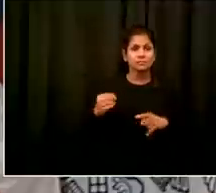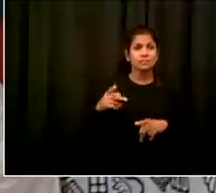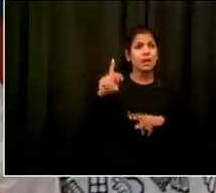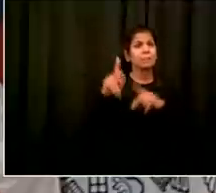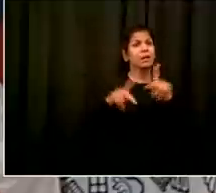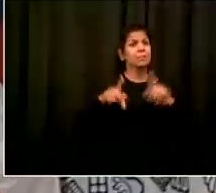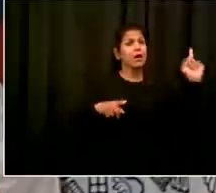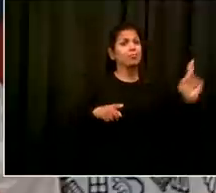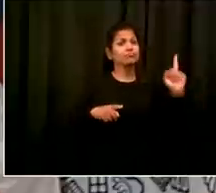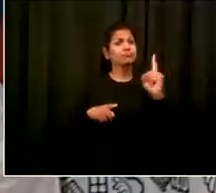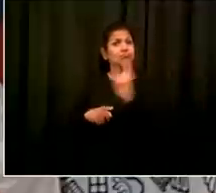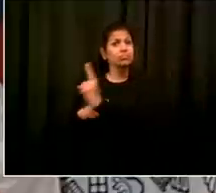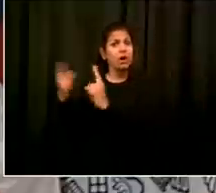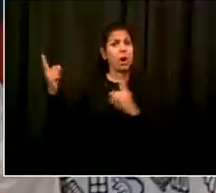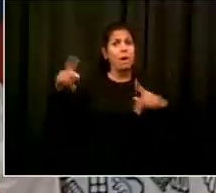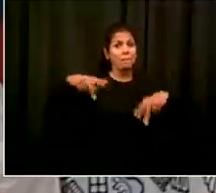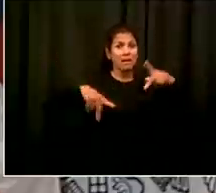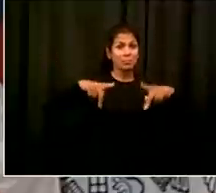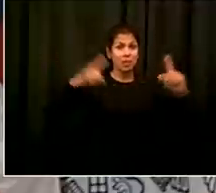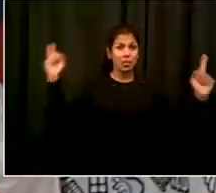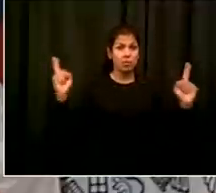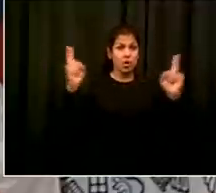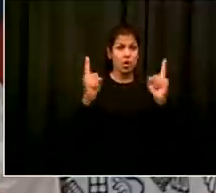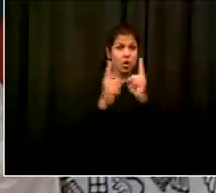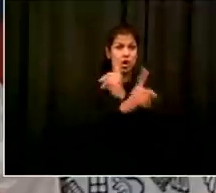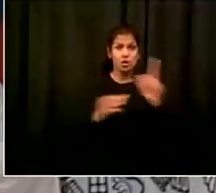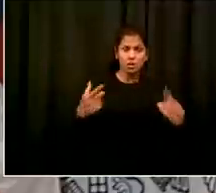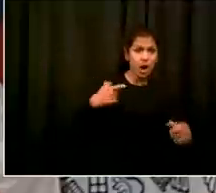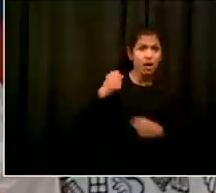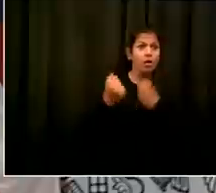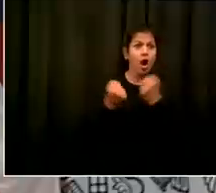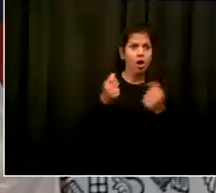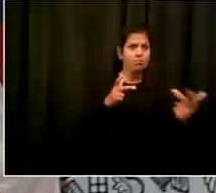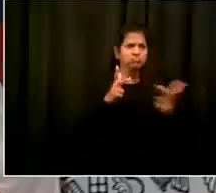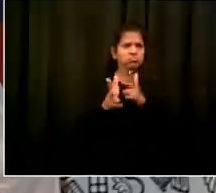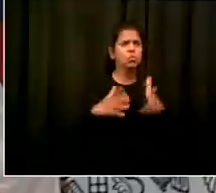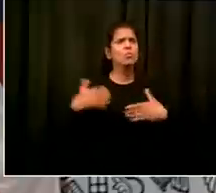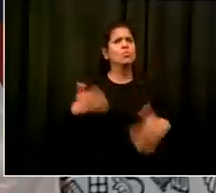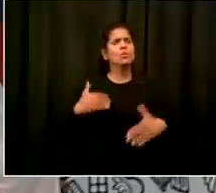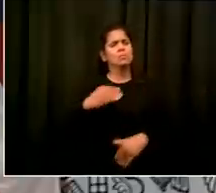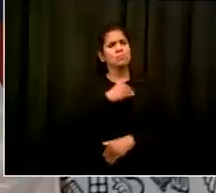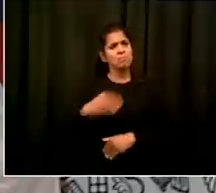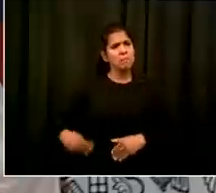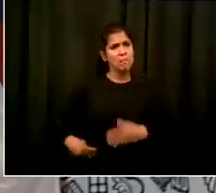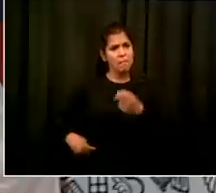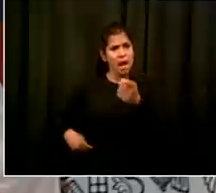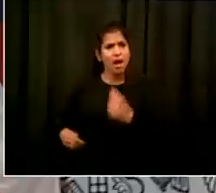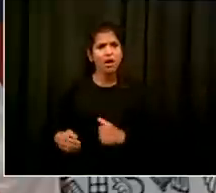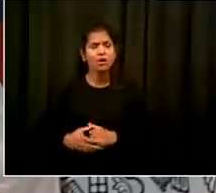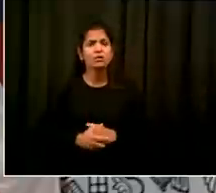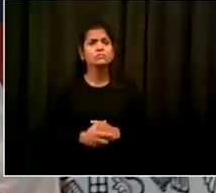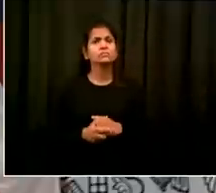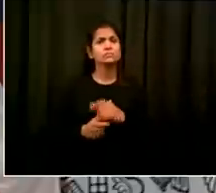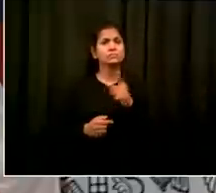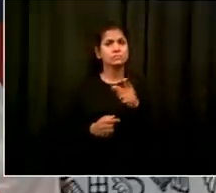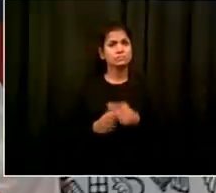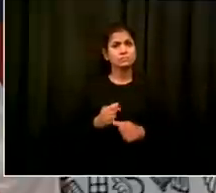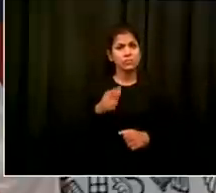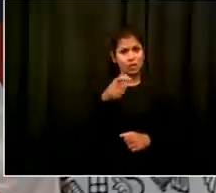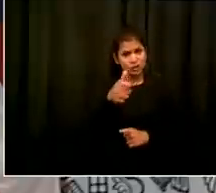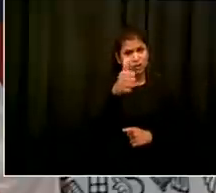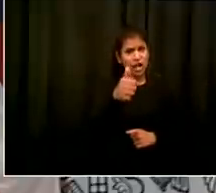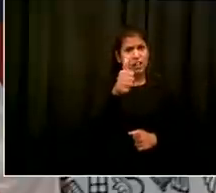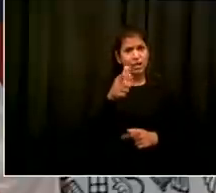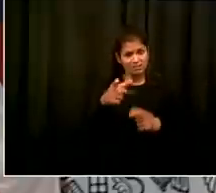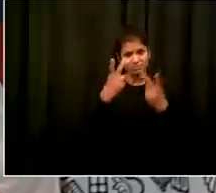so i'm wondering if you could tell us if you are seeing more reckless driving out there or hearing it on the fdr drive under gracie mansion